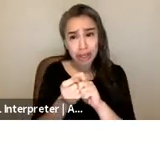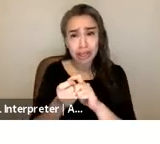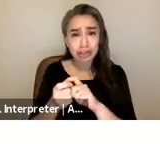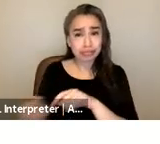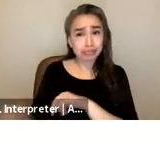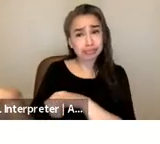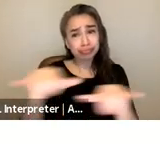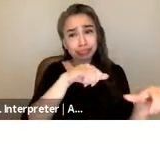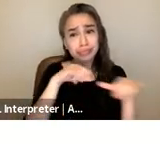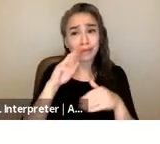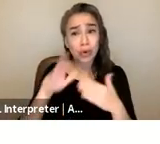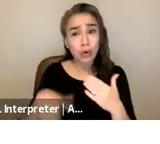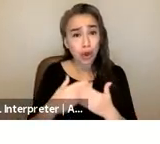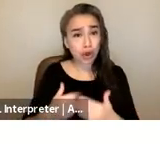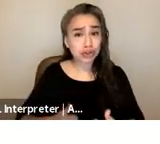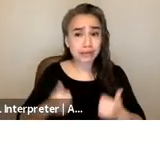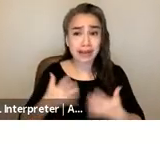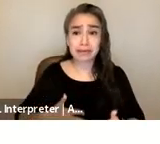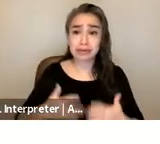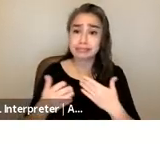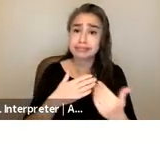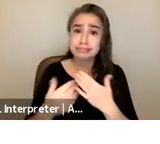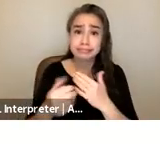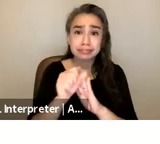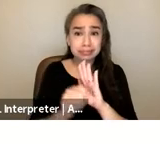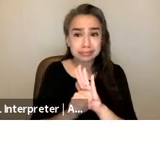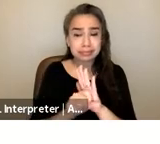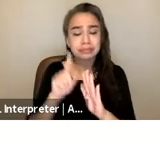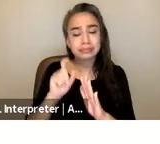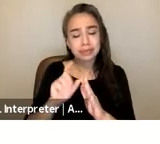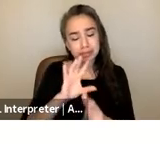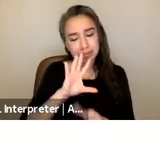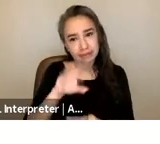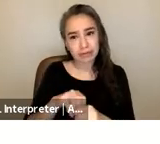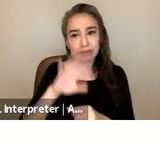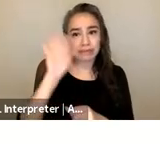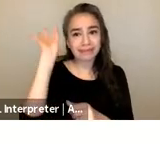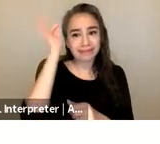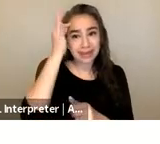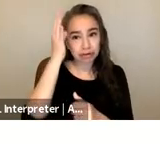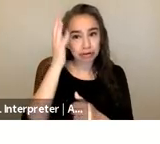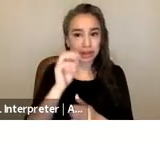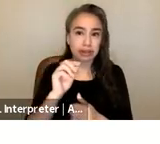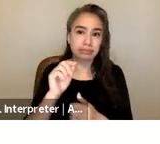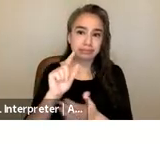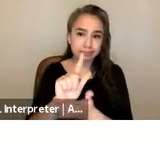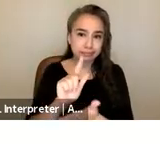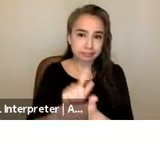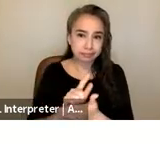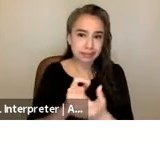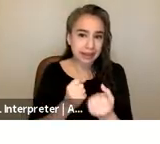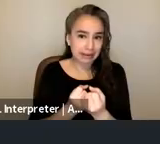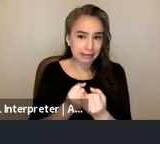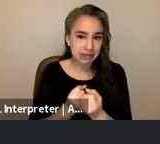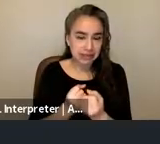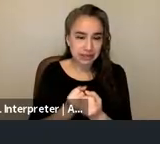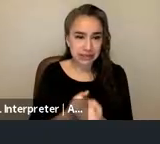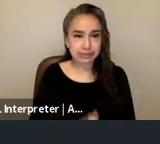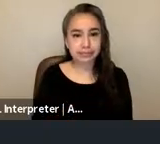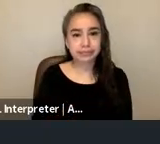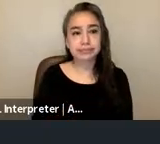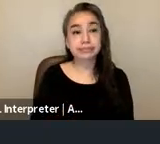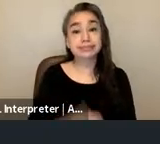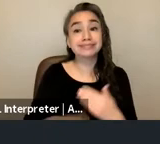state they lived in they needed to engage in federal legislative advocacy so next slide um